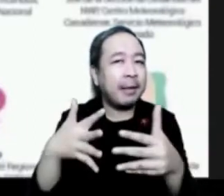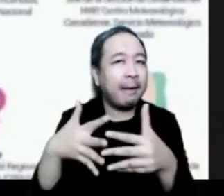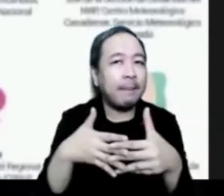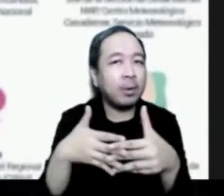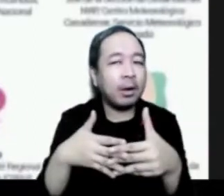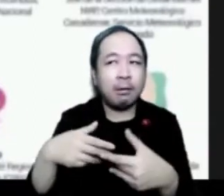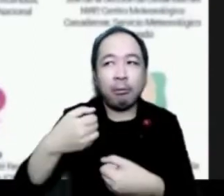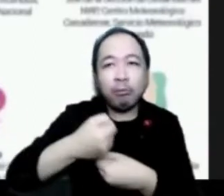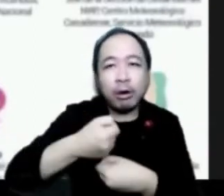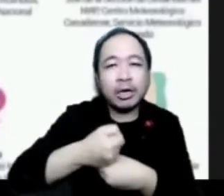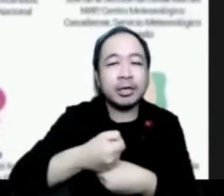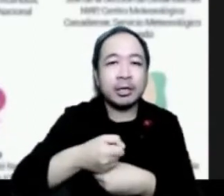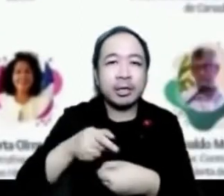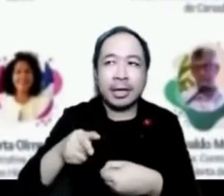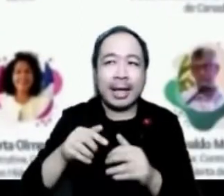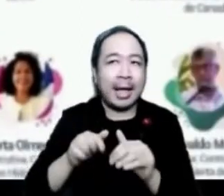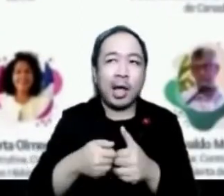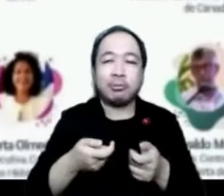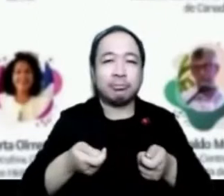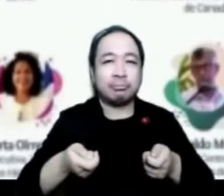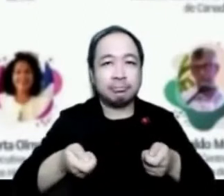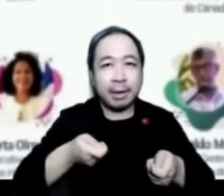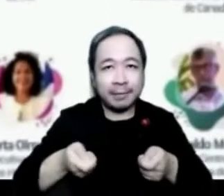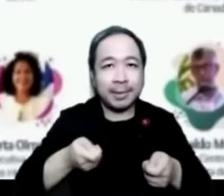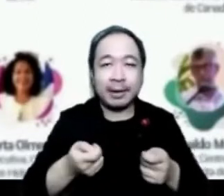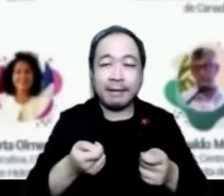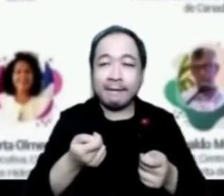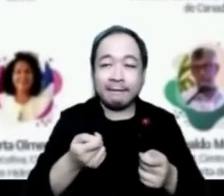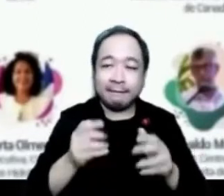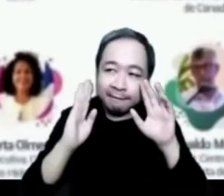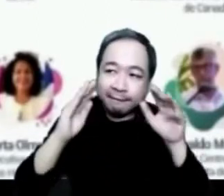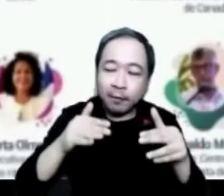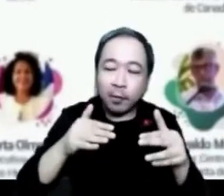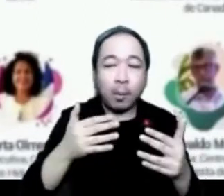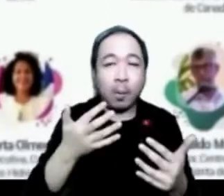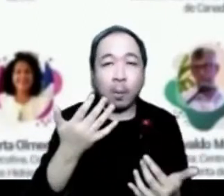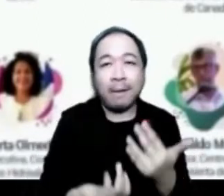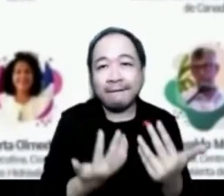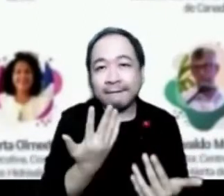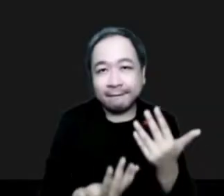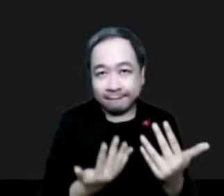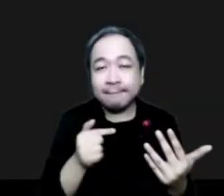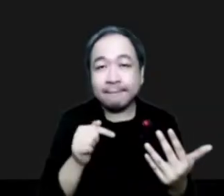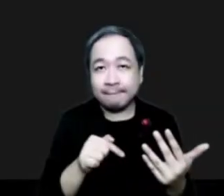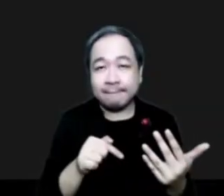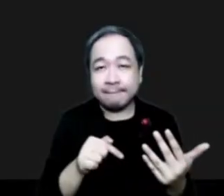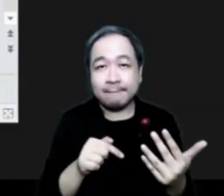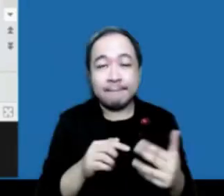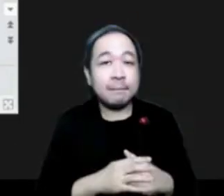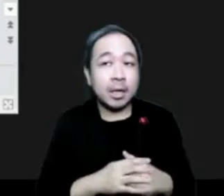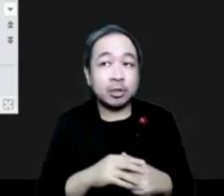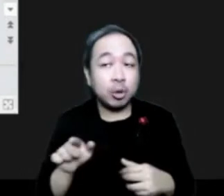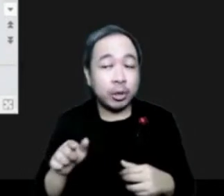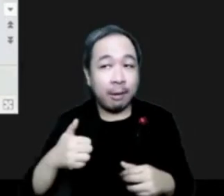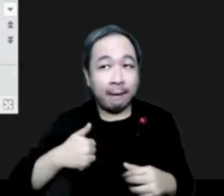in the interaction and the management on wildfires. And of course, the experience of Canada and US